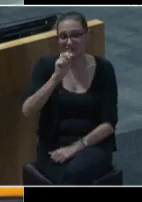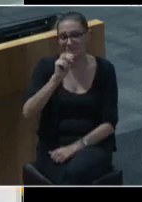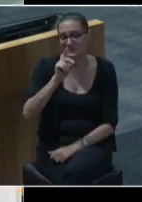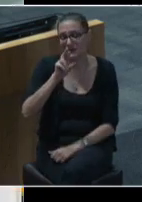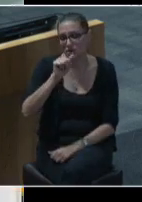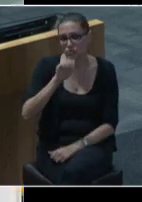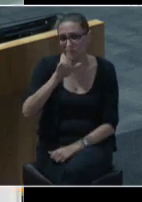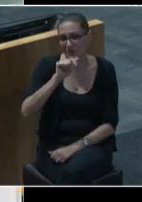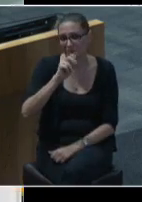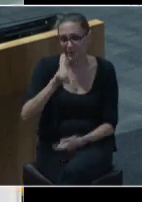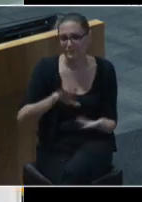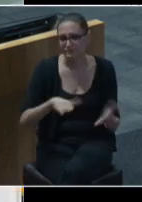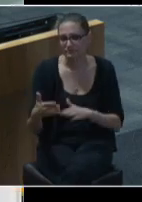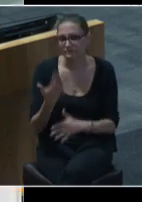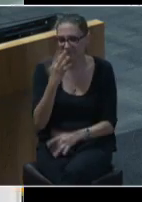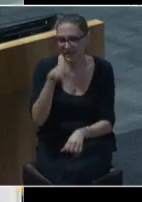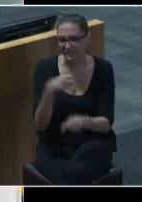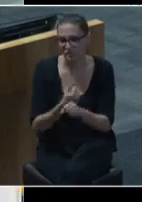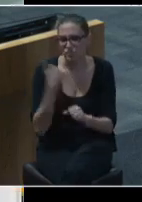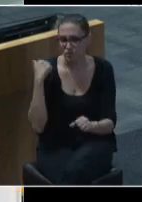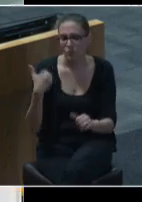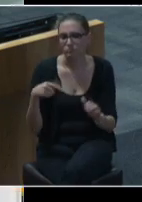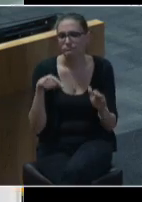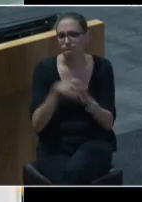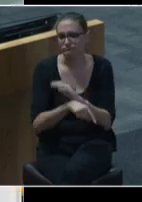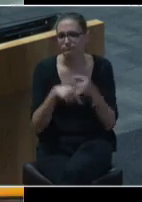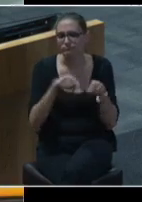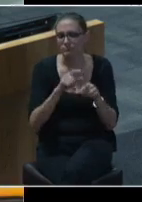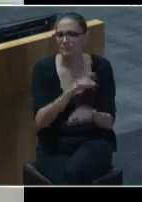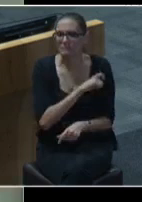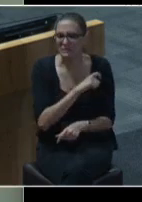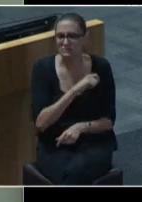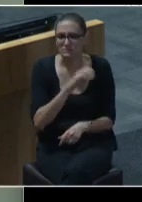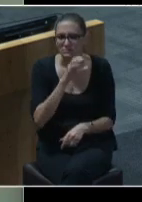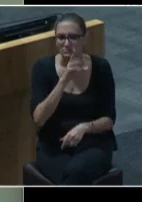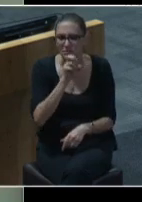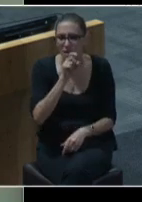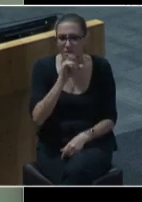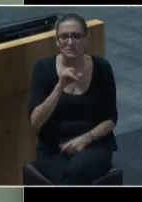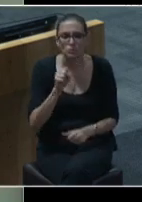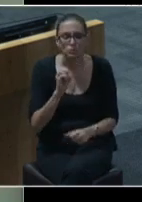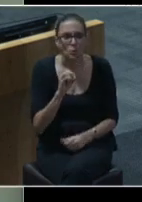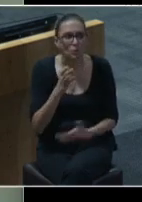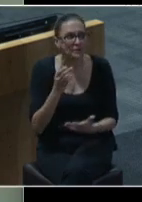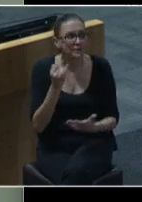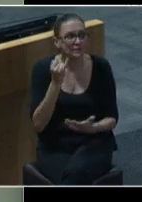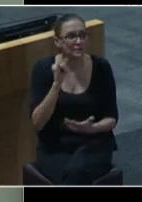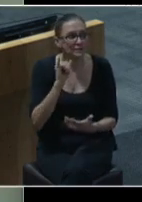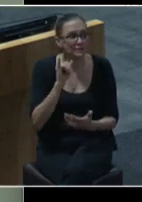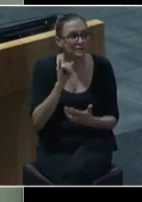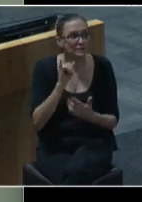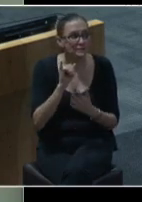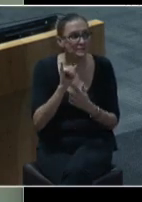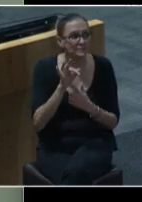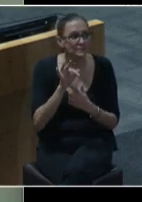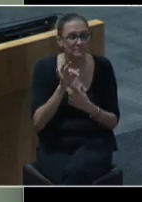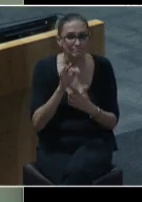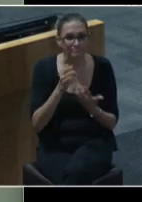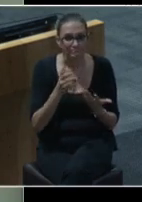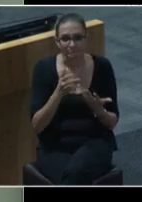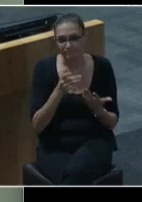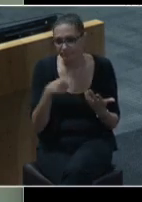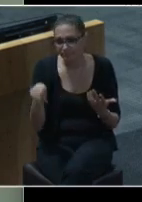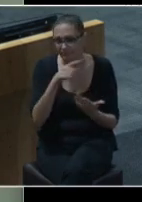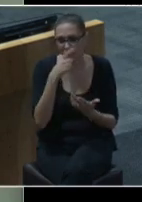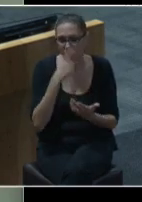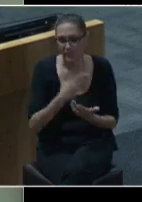life five years ago while in police custody. And so if it suits you, I would encourage everybody